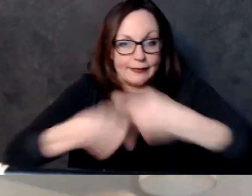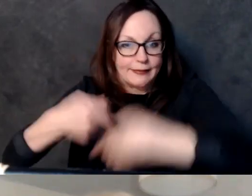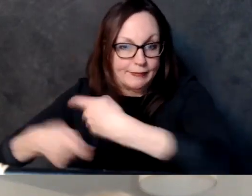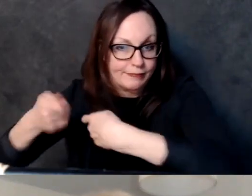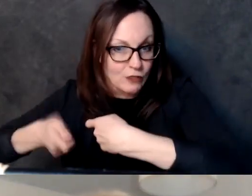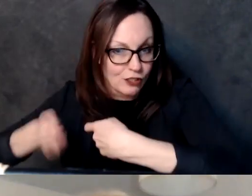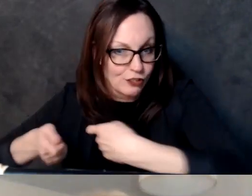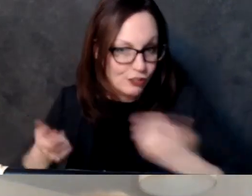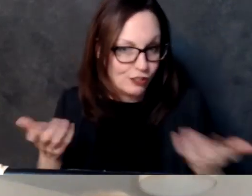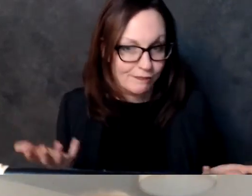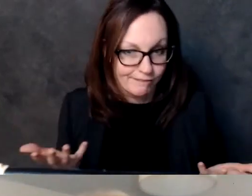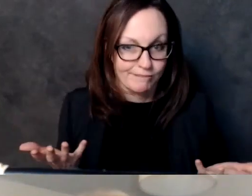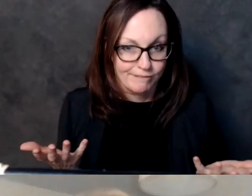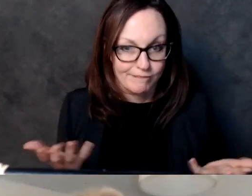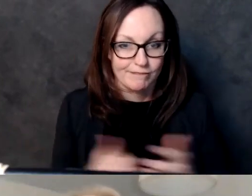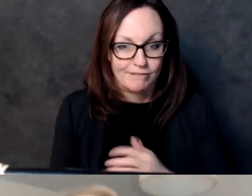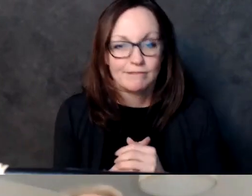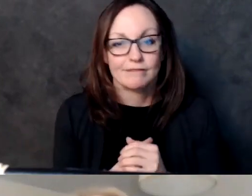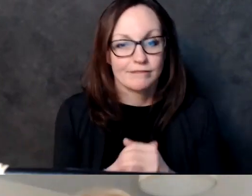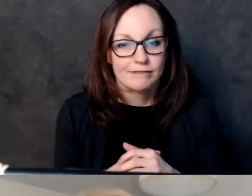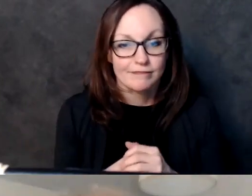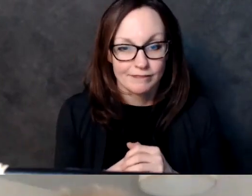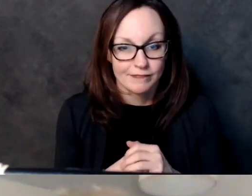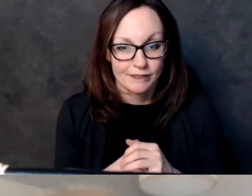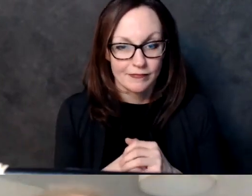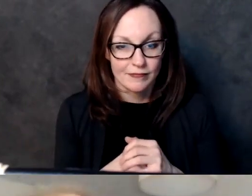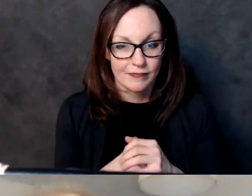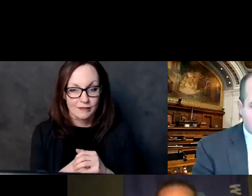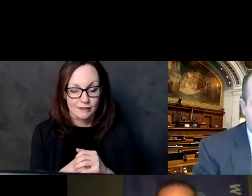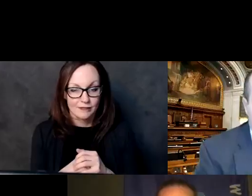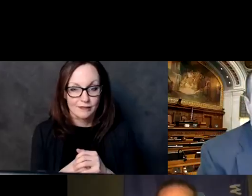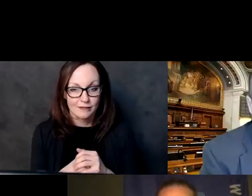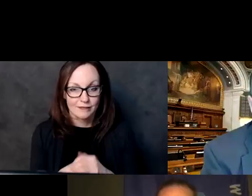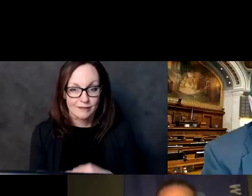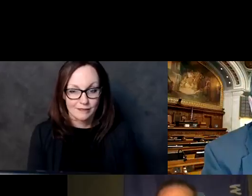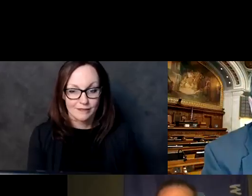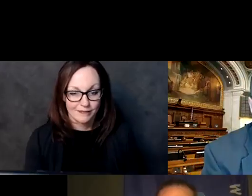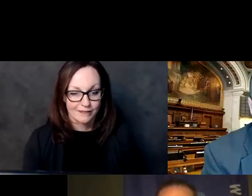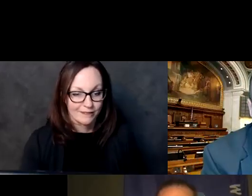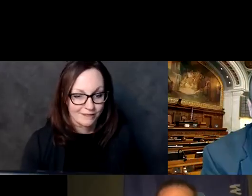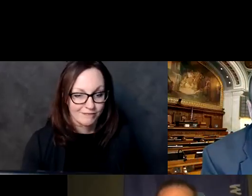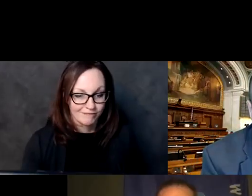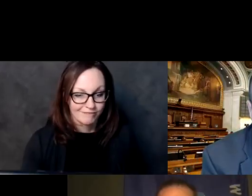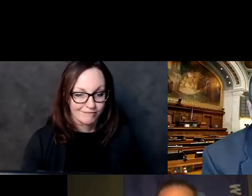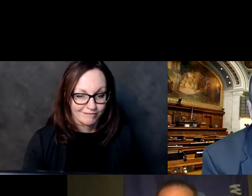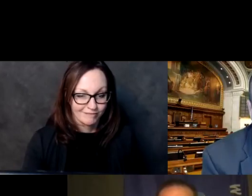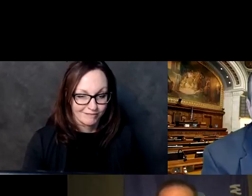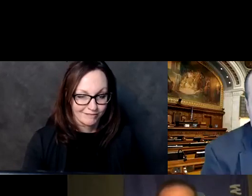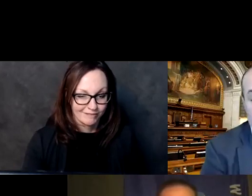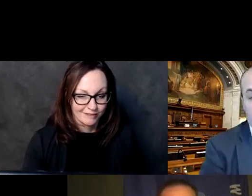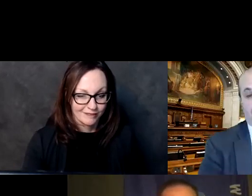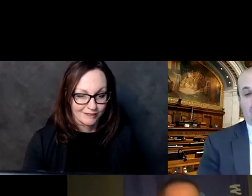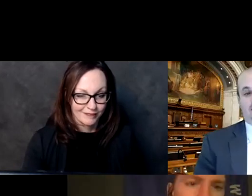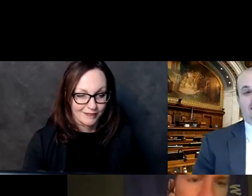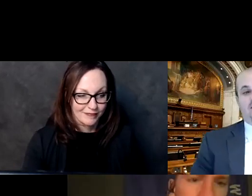kicking in to jonathan braston up next so next question is how will the biden presidency alter